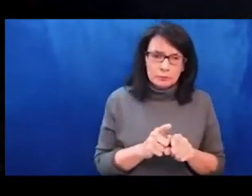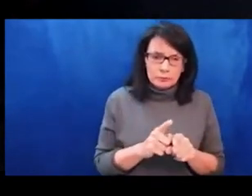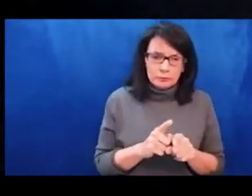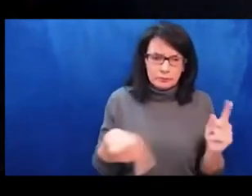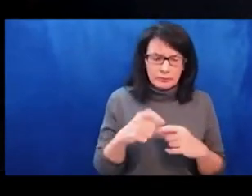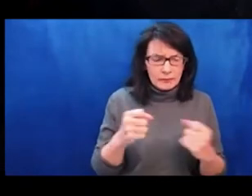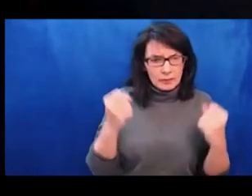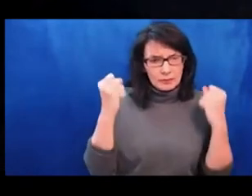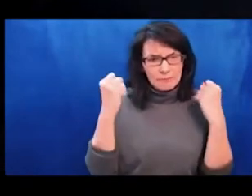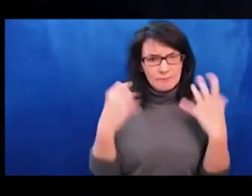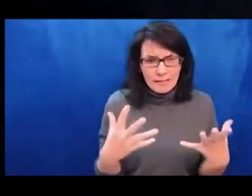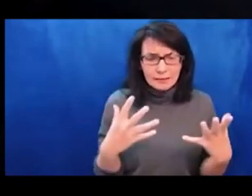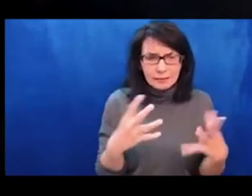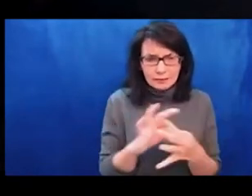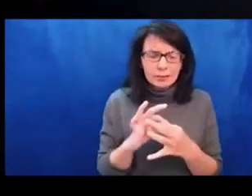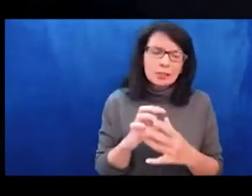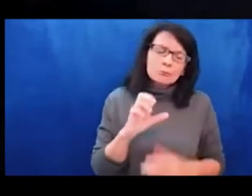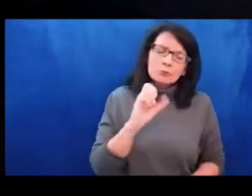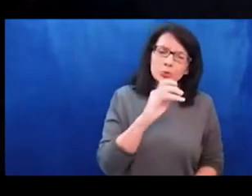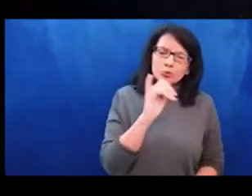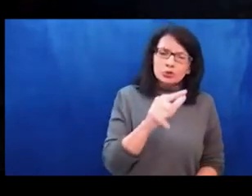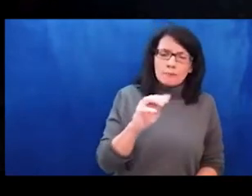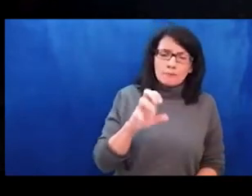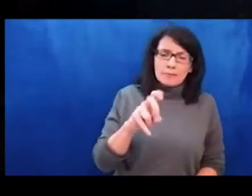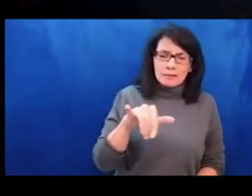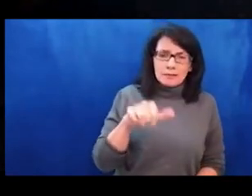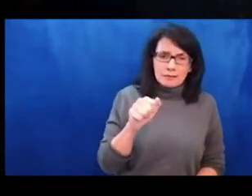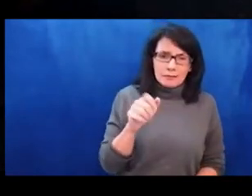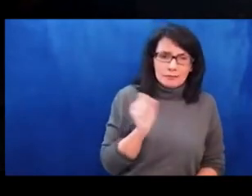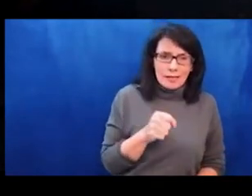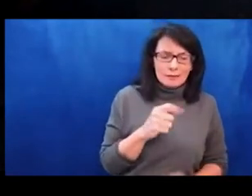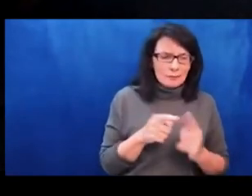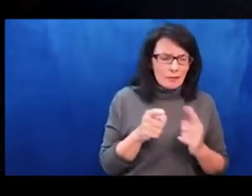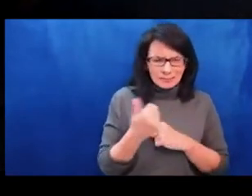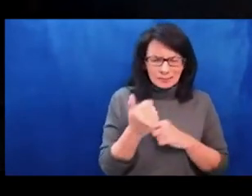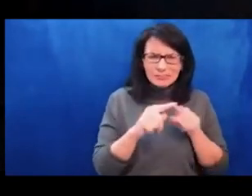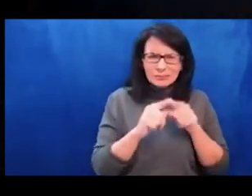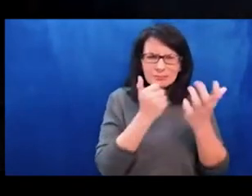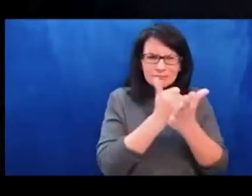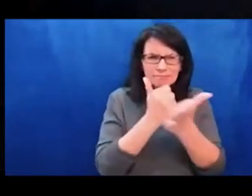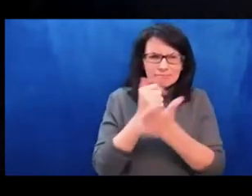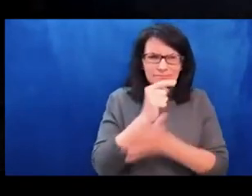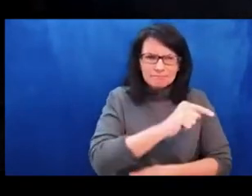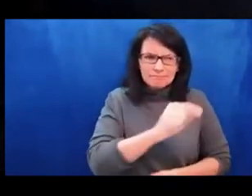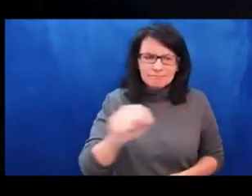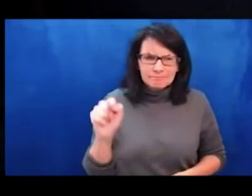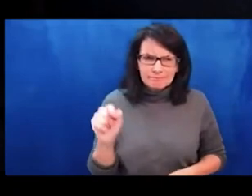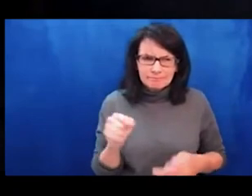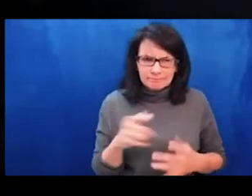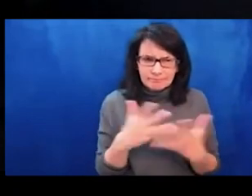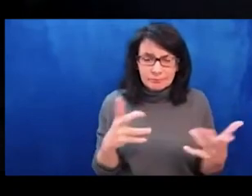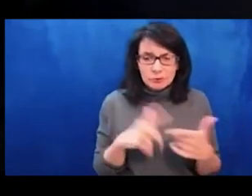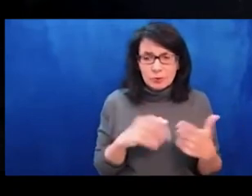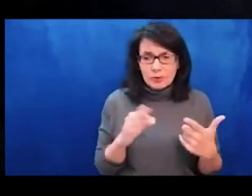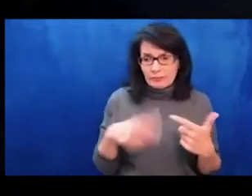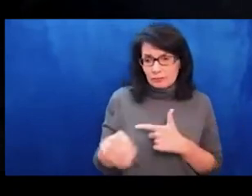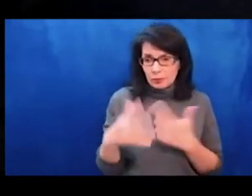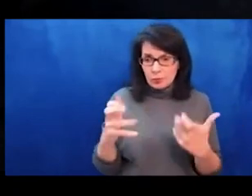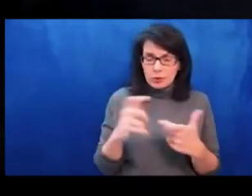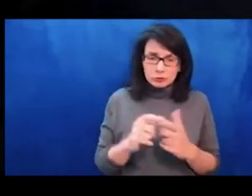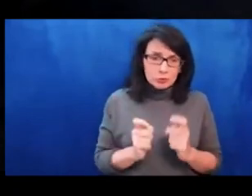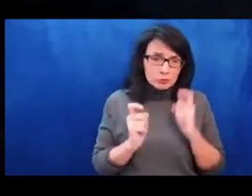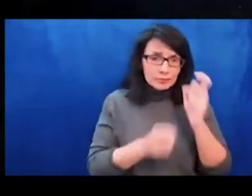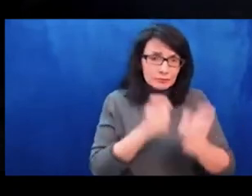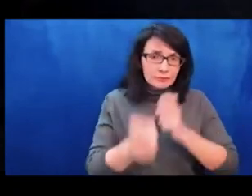Union, and I think also some of the tensions that have arisen since then and why so many Africans are currently in the country and